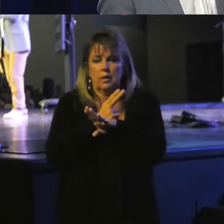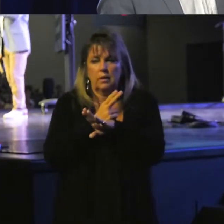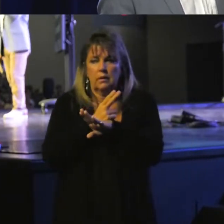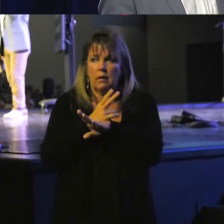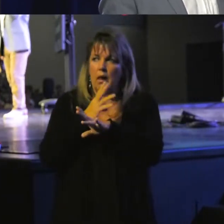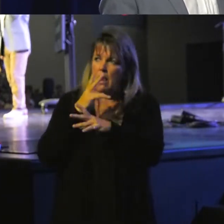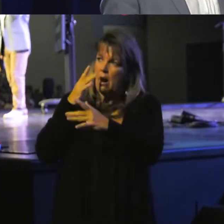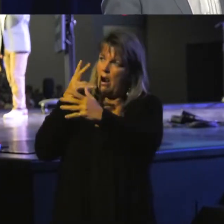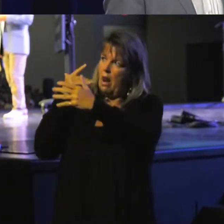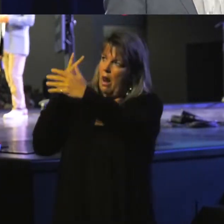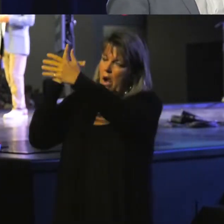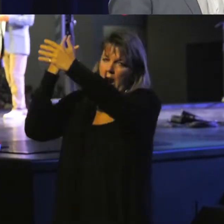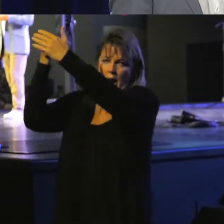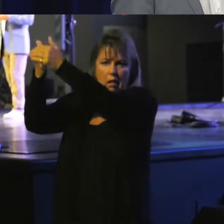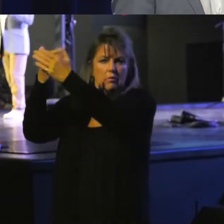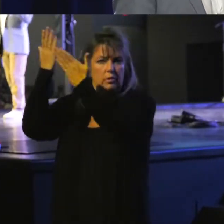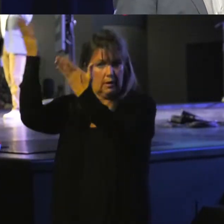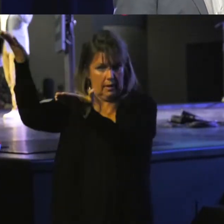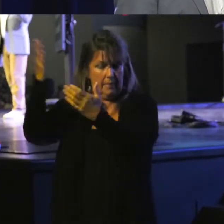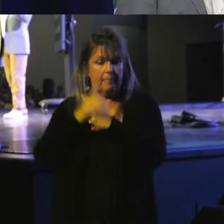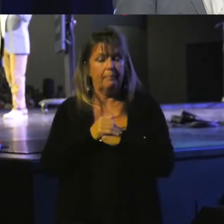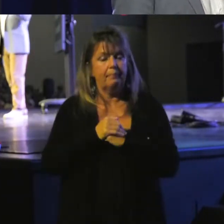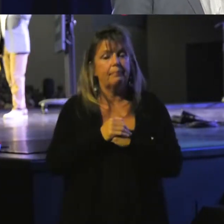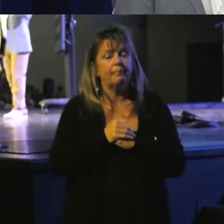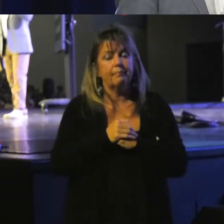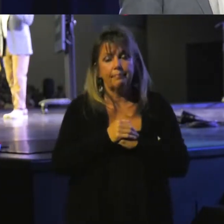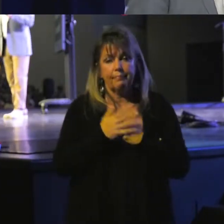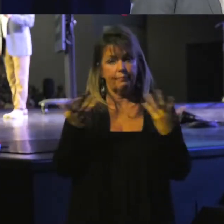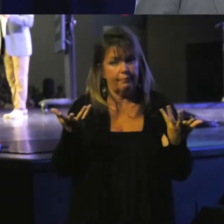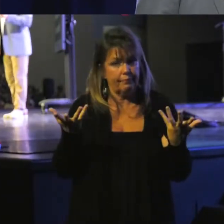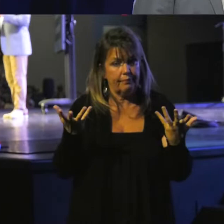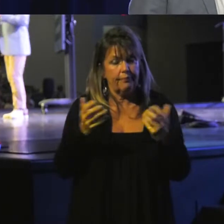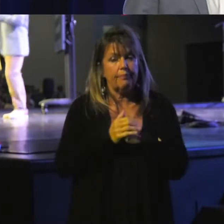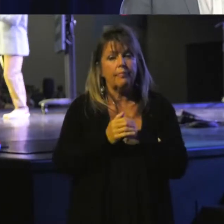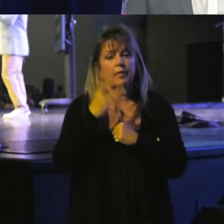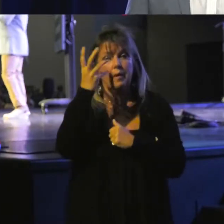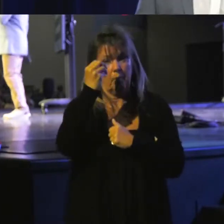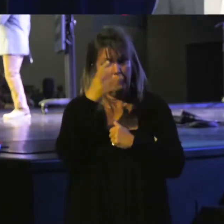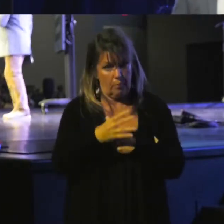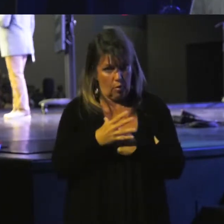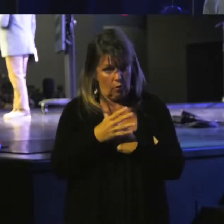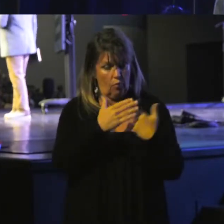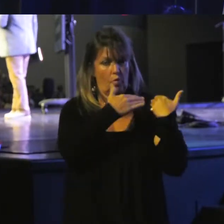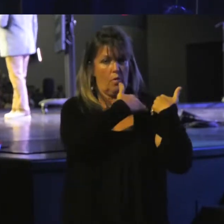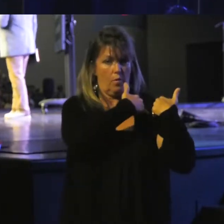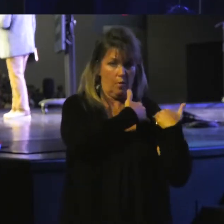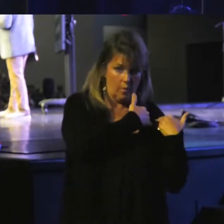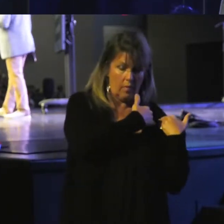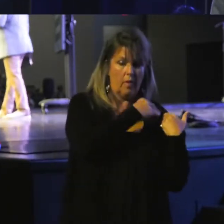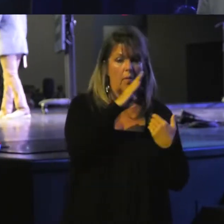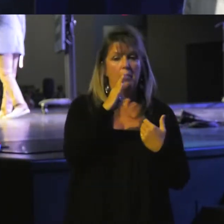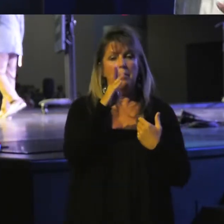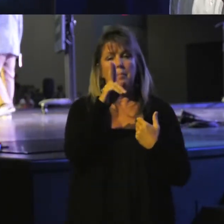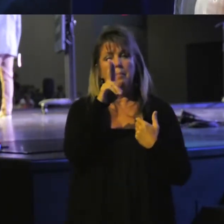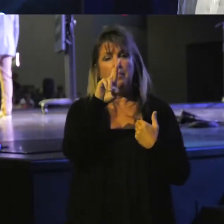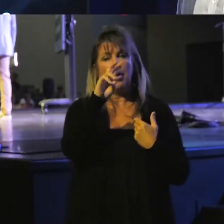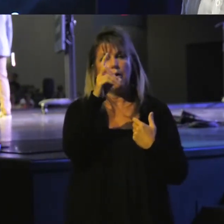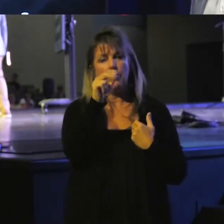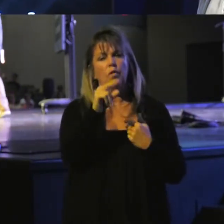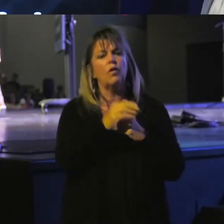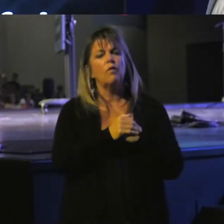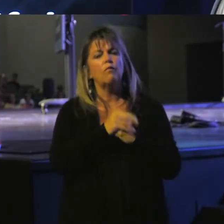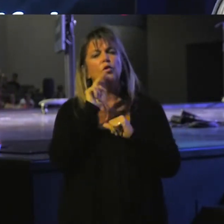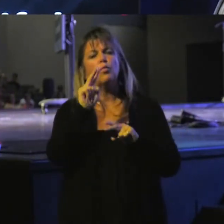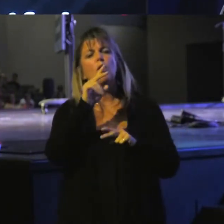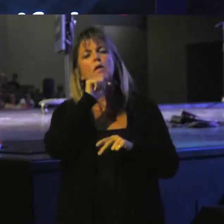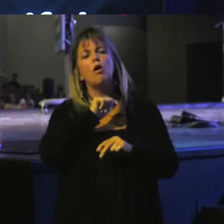closer to him. Thus, a beautiful burden. You ever watch the old court